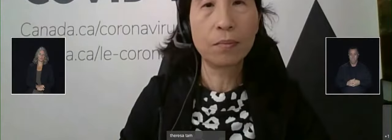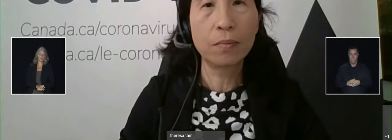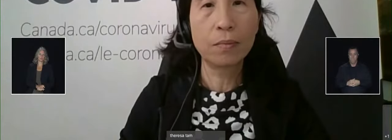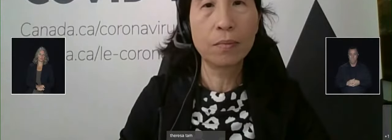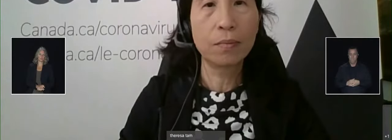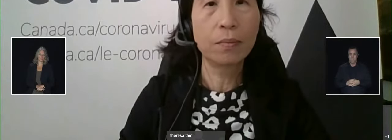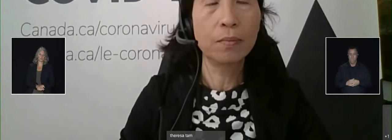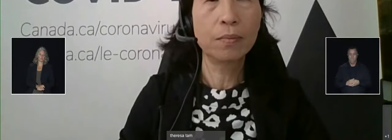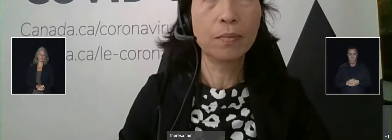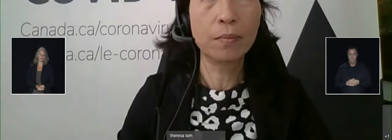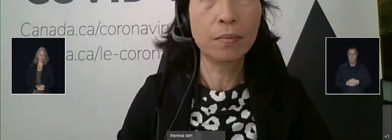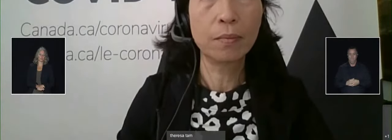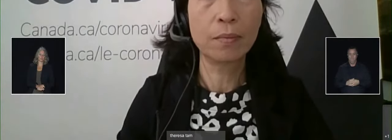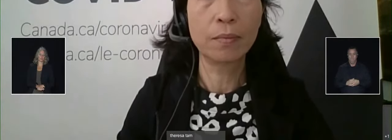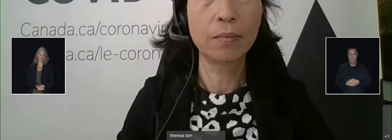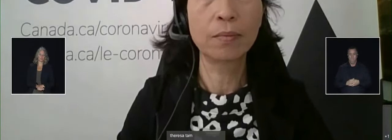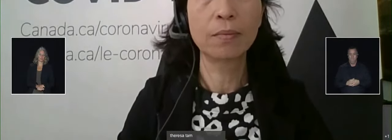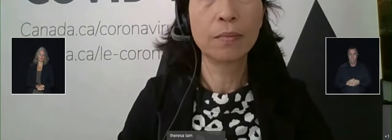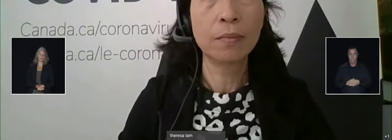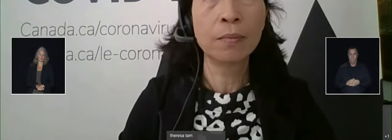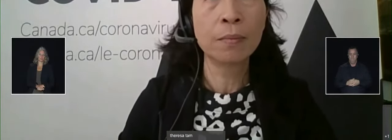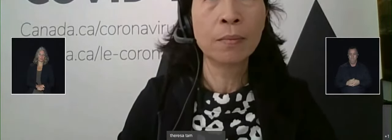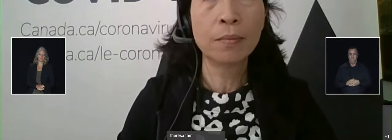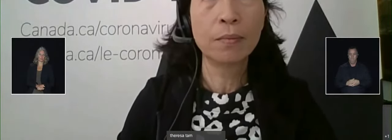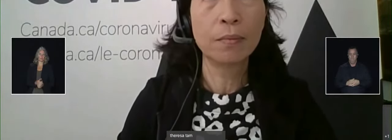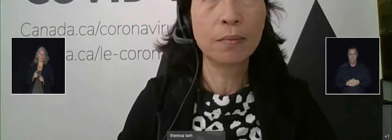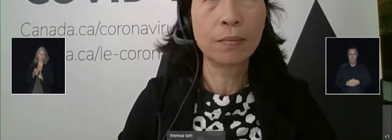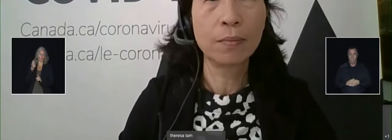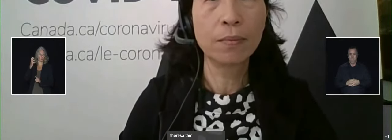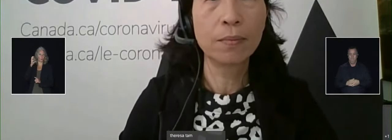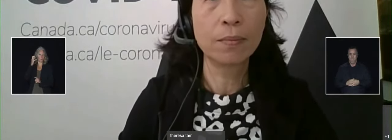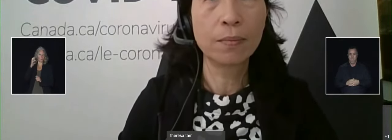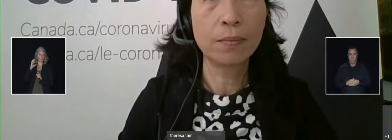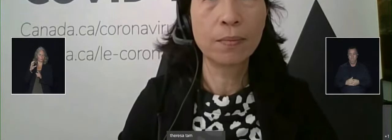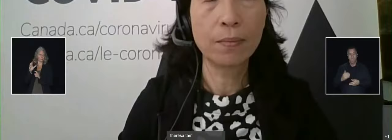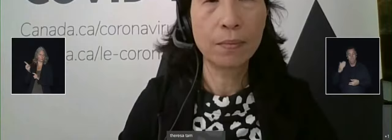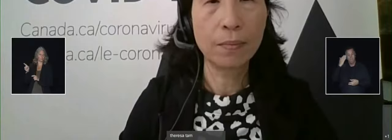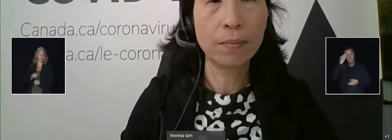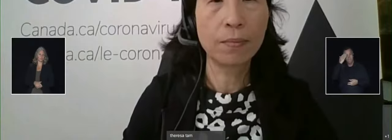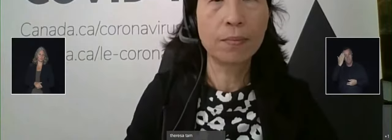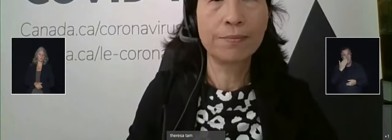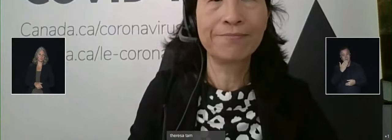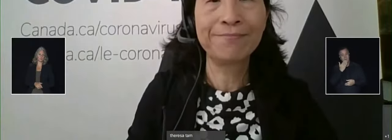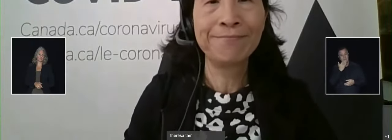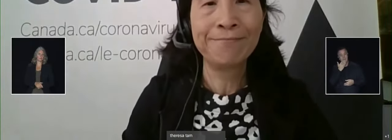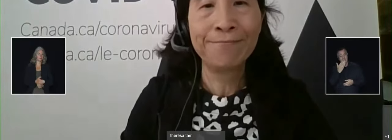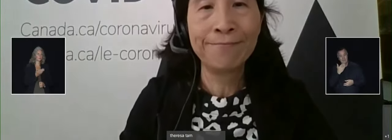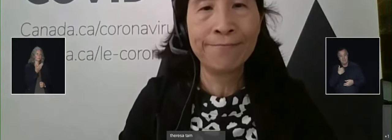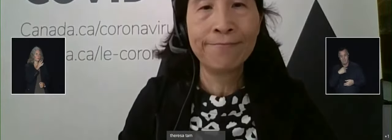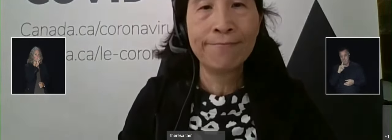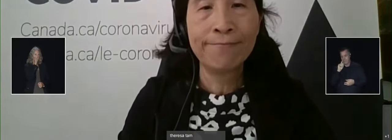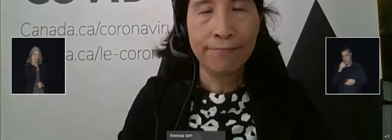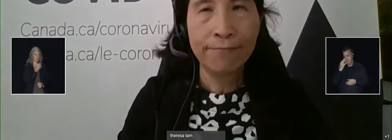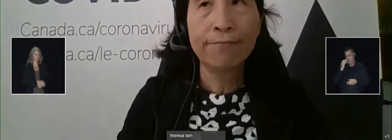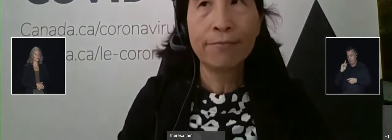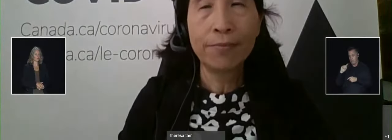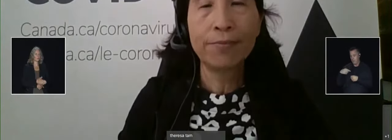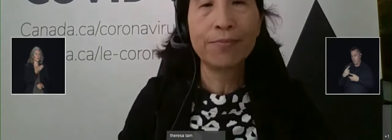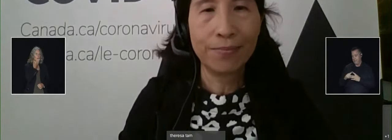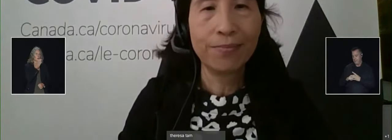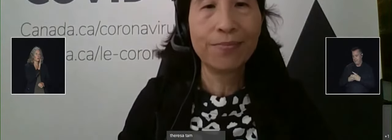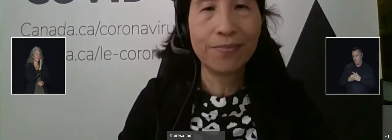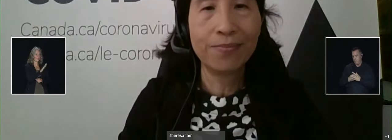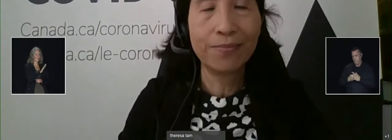98.5 FM. À vous la parole. Bonjour. Merci de m'accorder la première question en français depuis le début